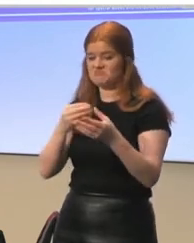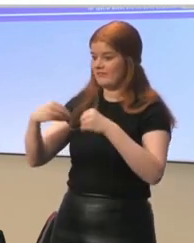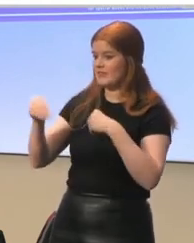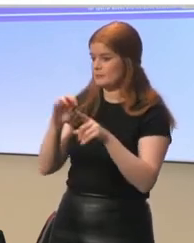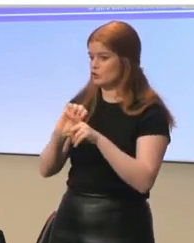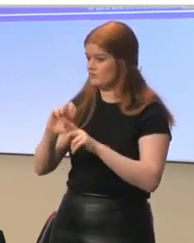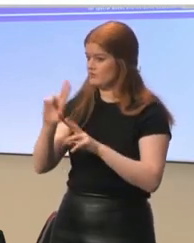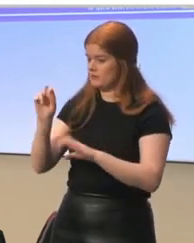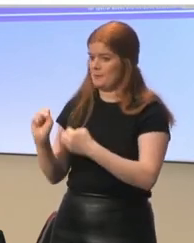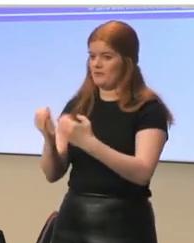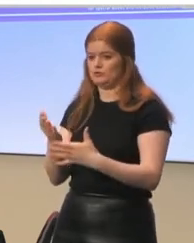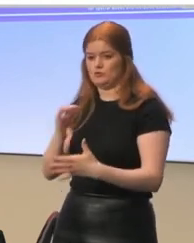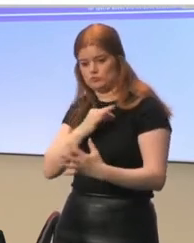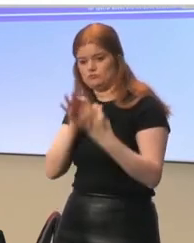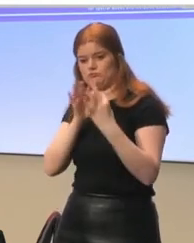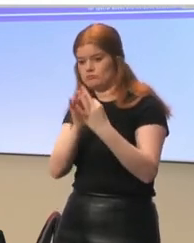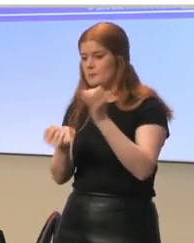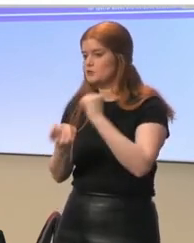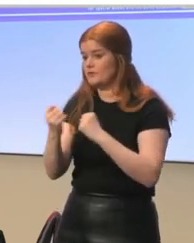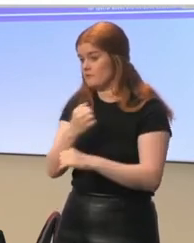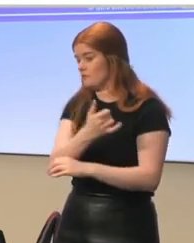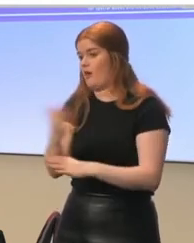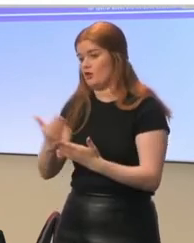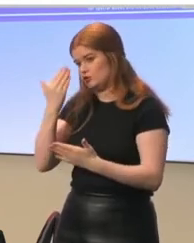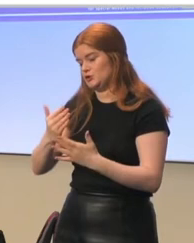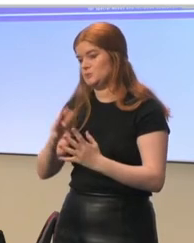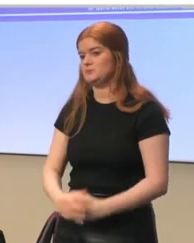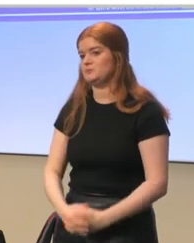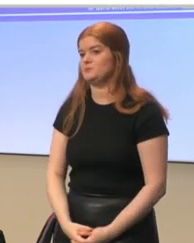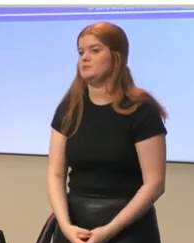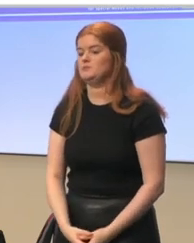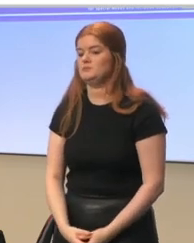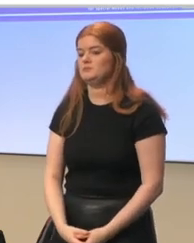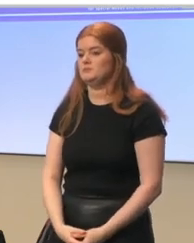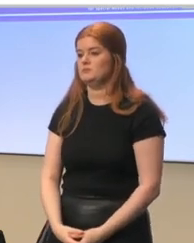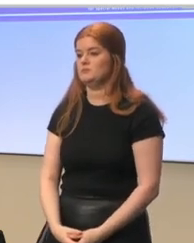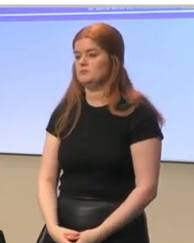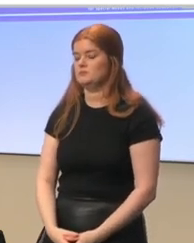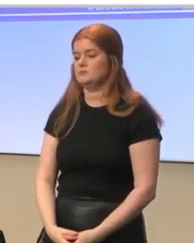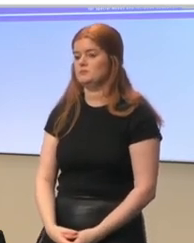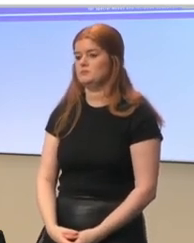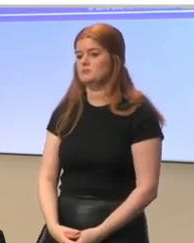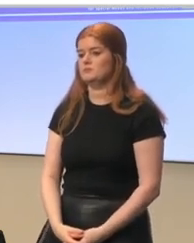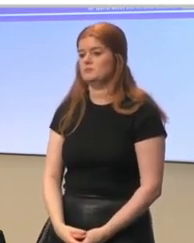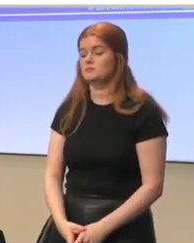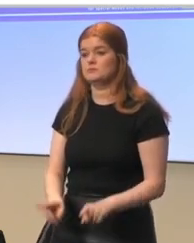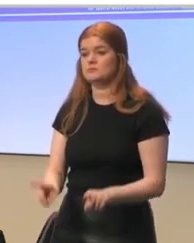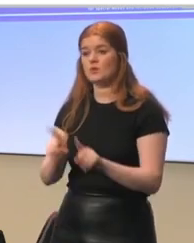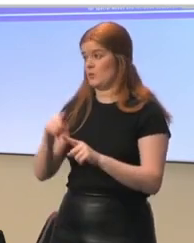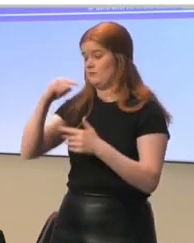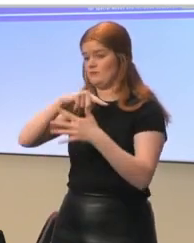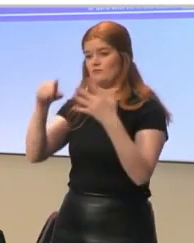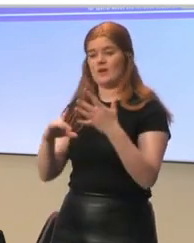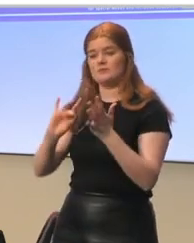to provide relevant opportunities for all learners. And we also, these key principles